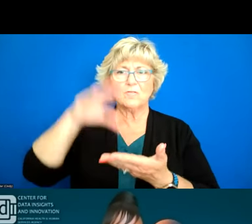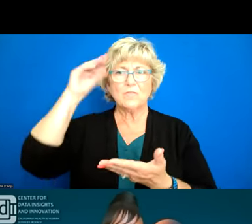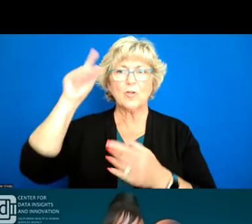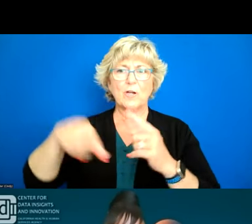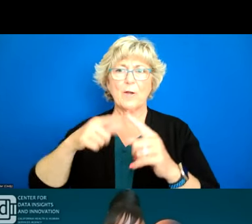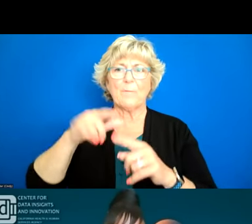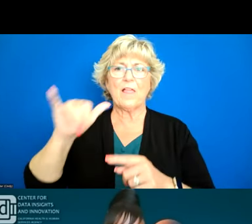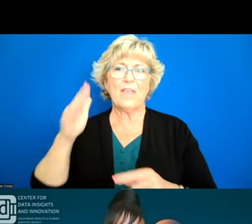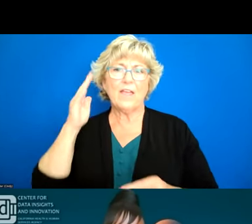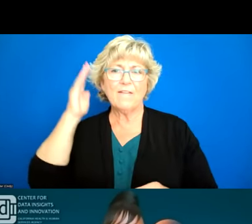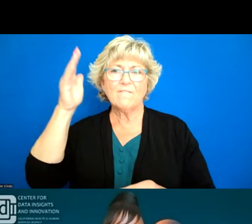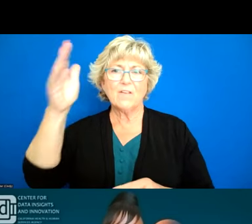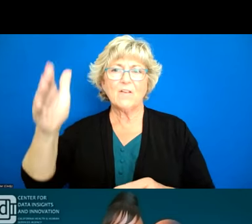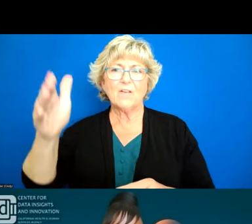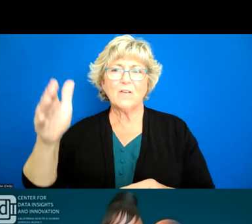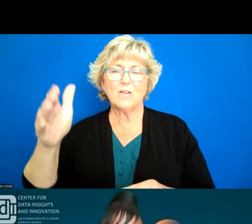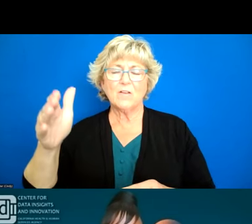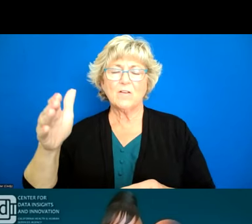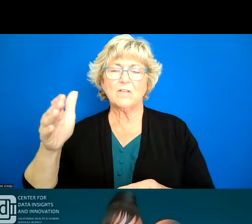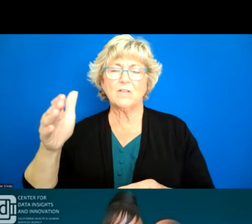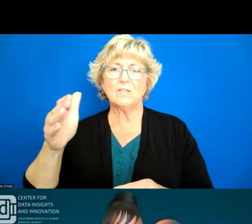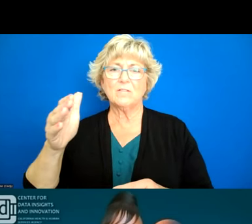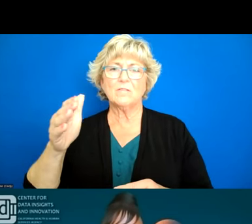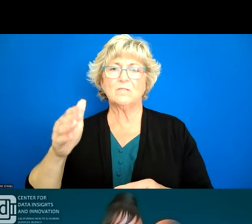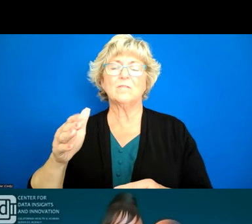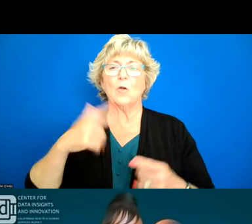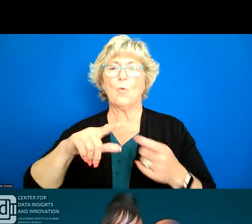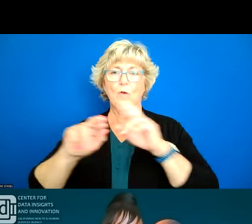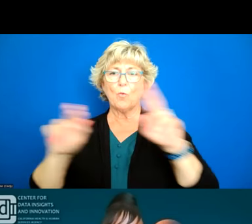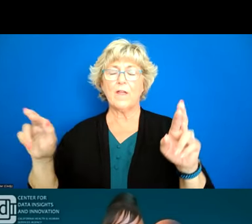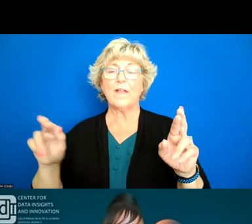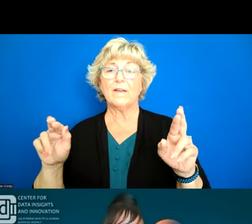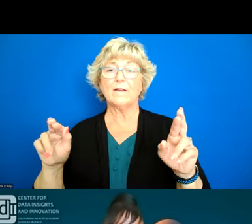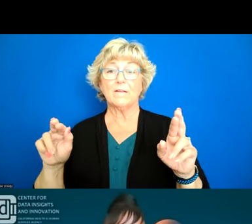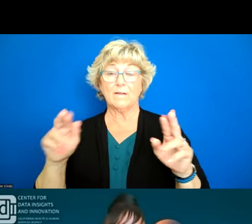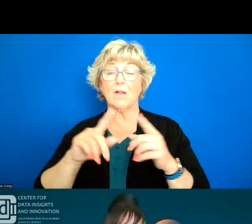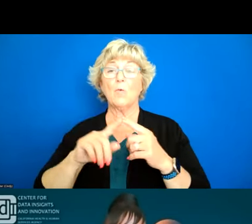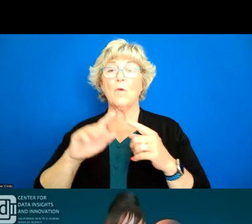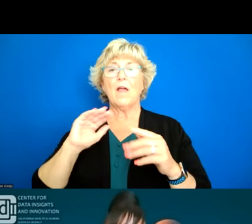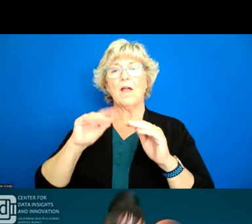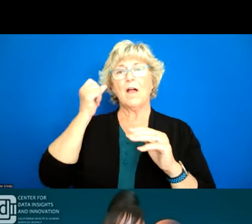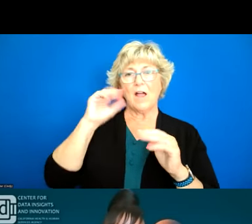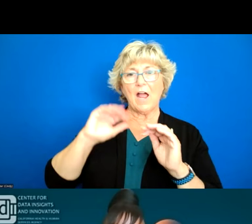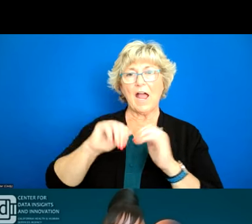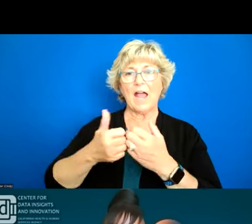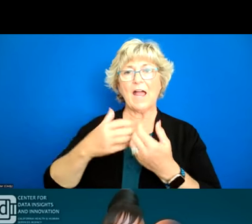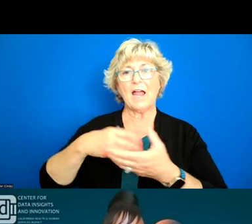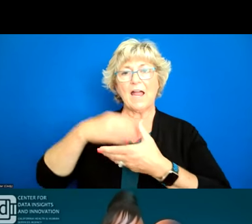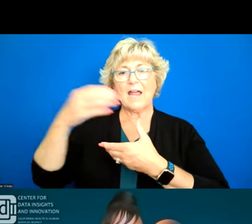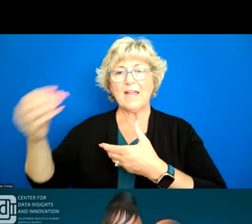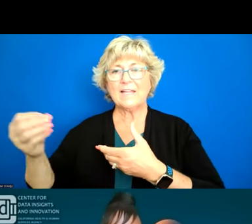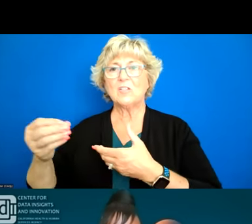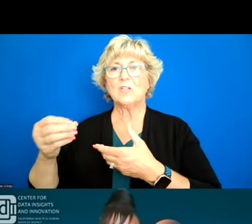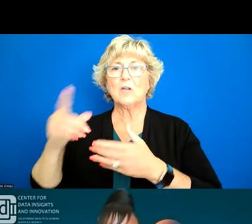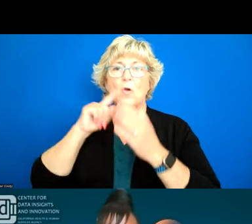in the future once we come unto future iterations but understanding how our external researchers will use the dashboard and